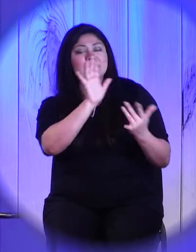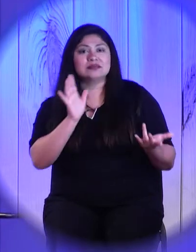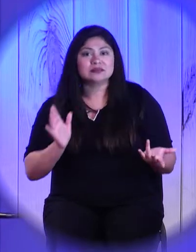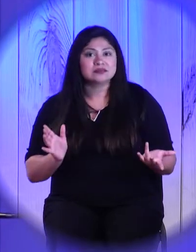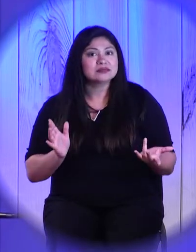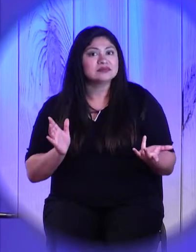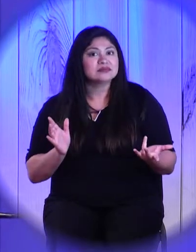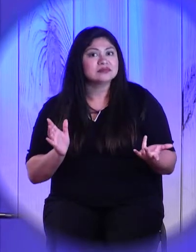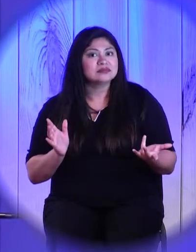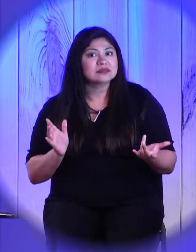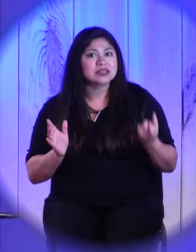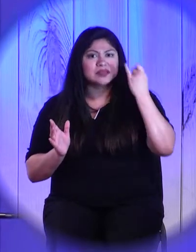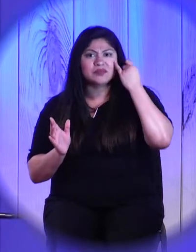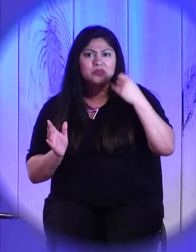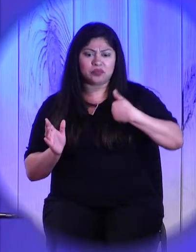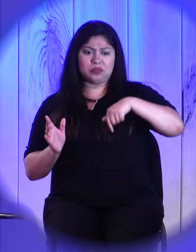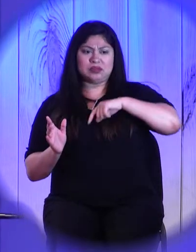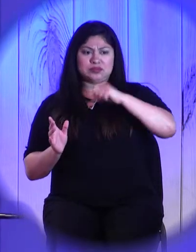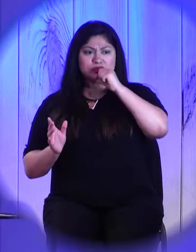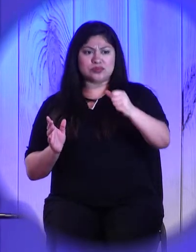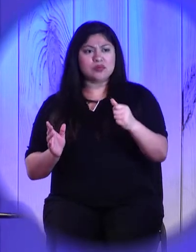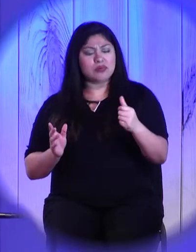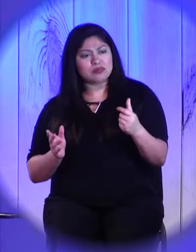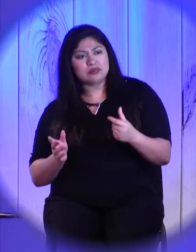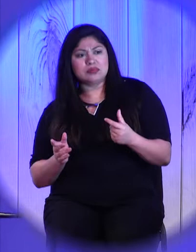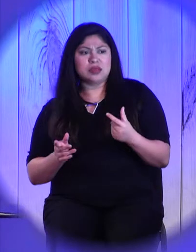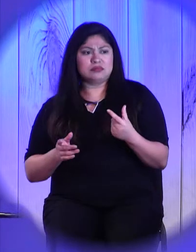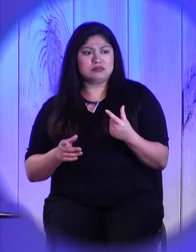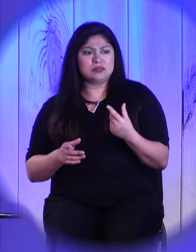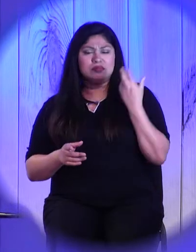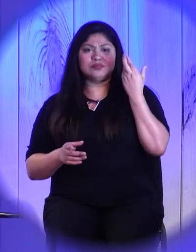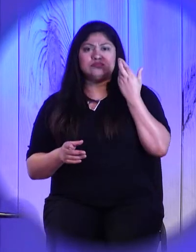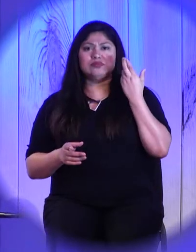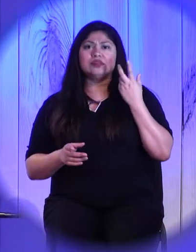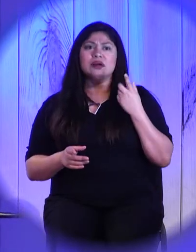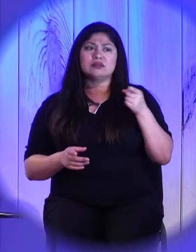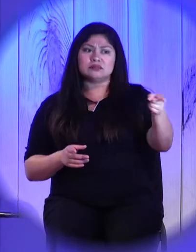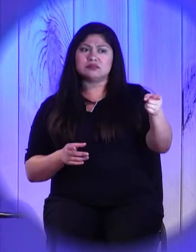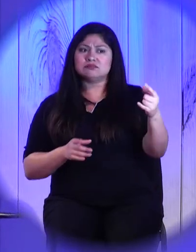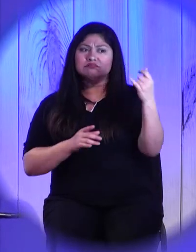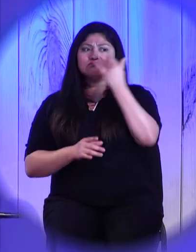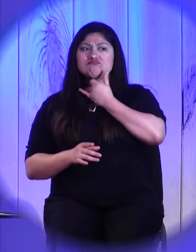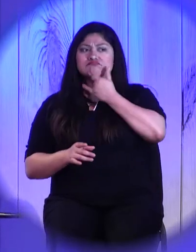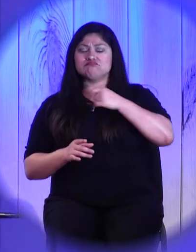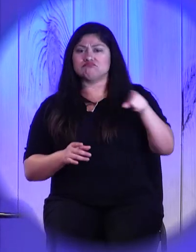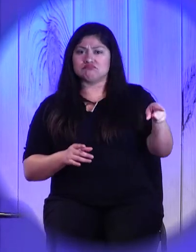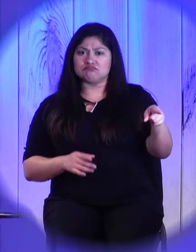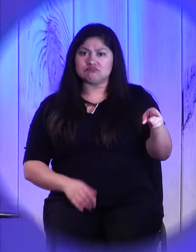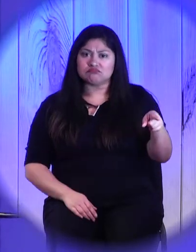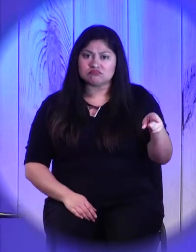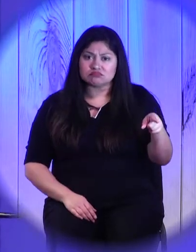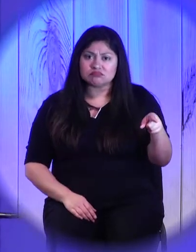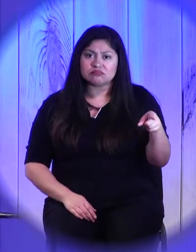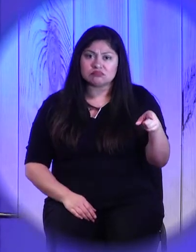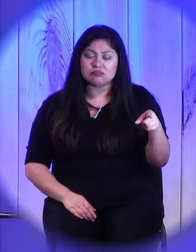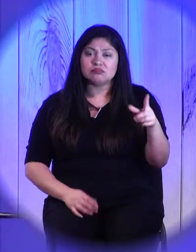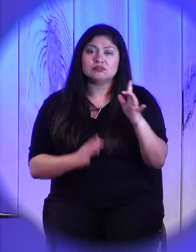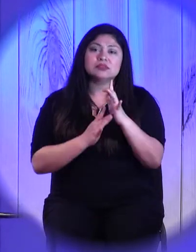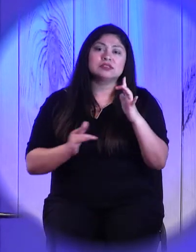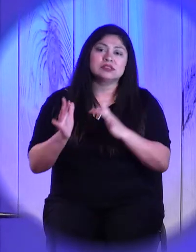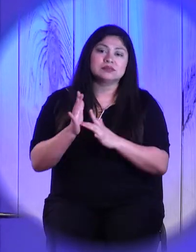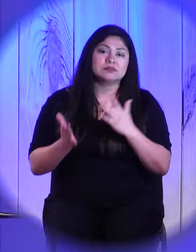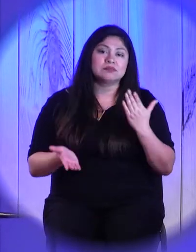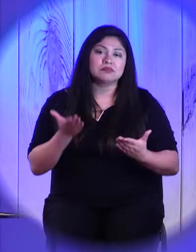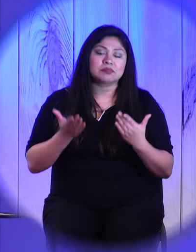you know, will cause you all sorts of grief in this life. And Jesus knows that we think this is